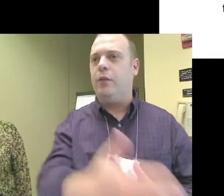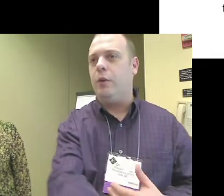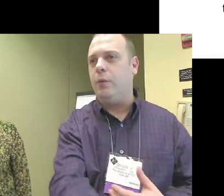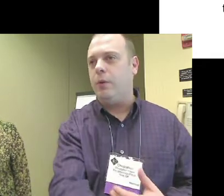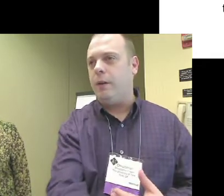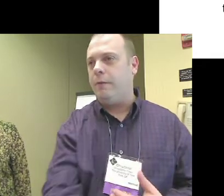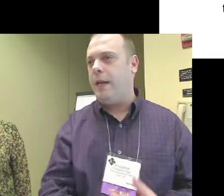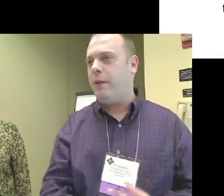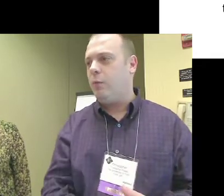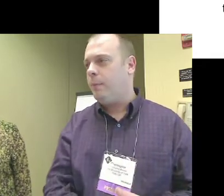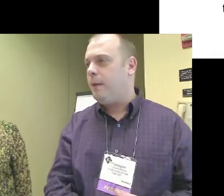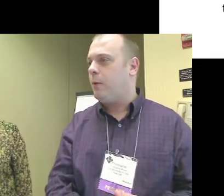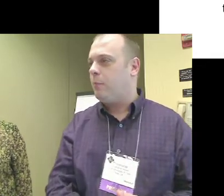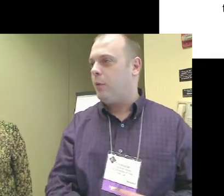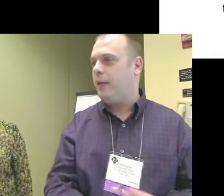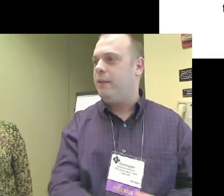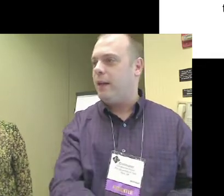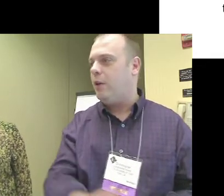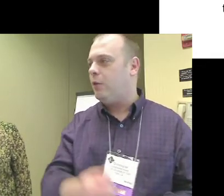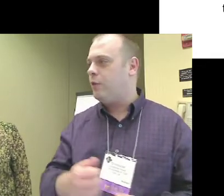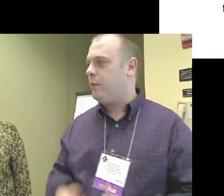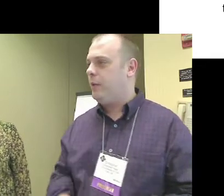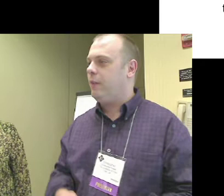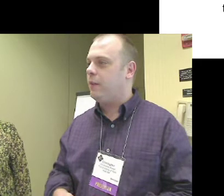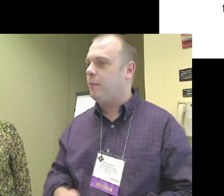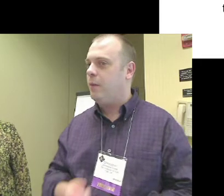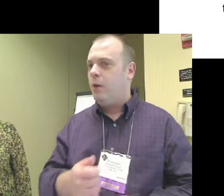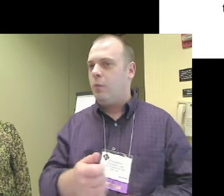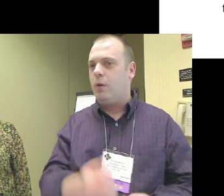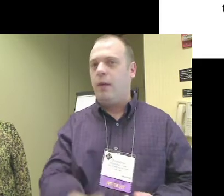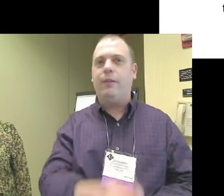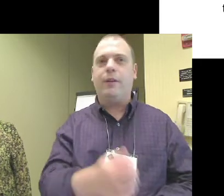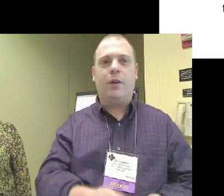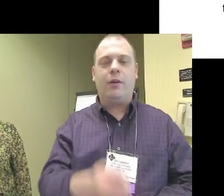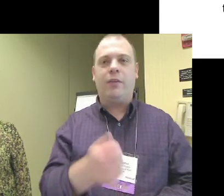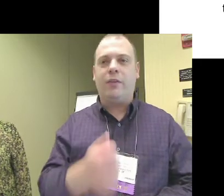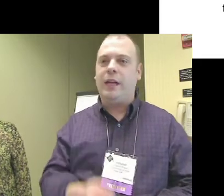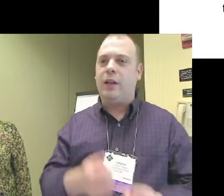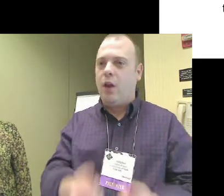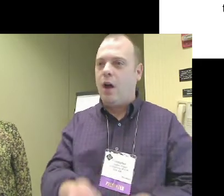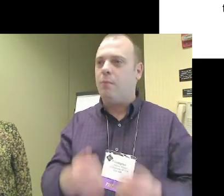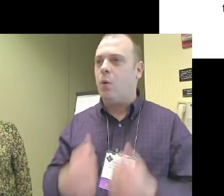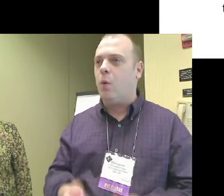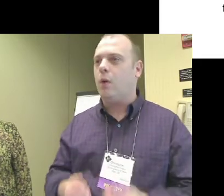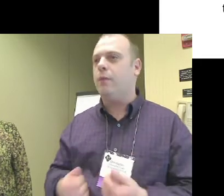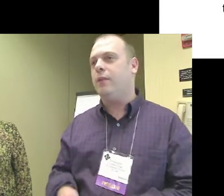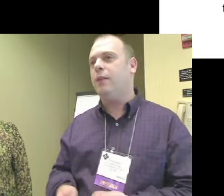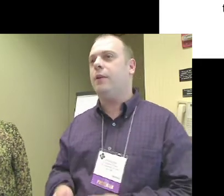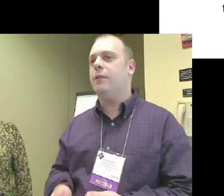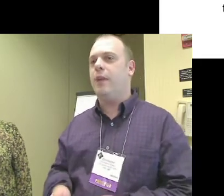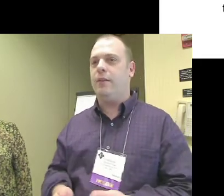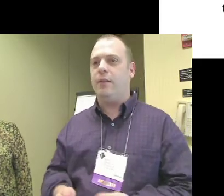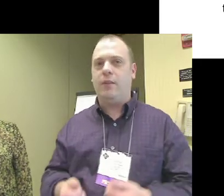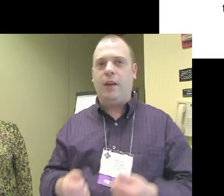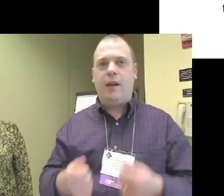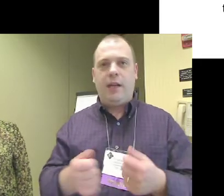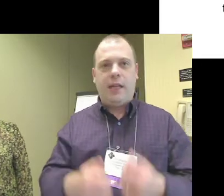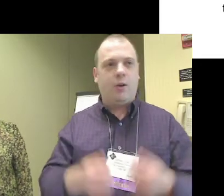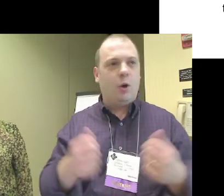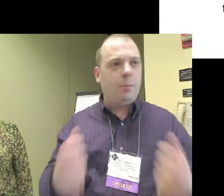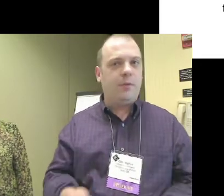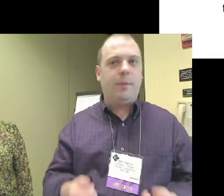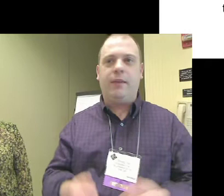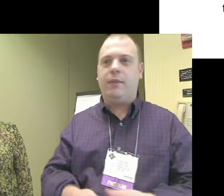moving into a phase where people are bringing technology with them, we're likely to start seeing a lot more of these different devices